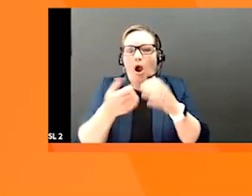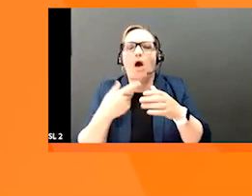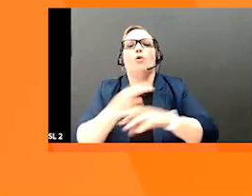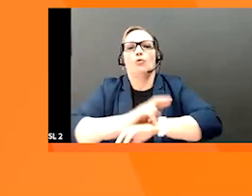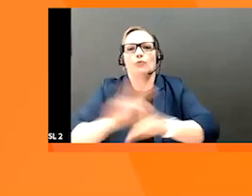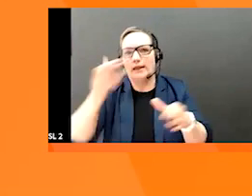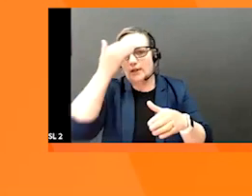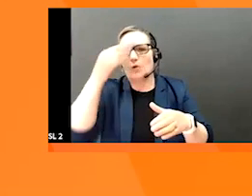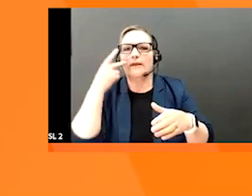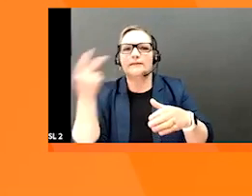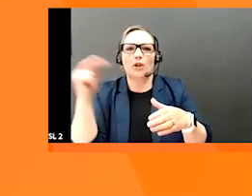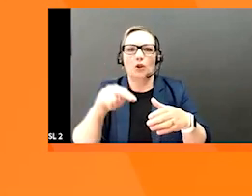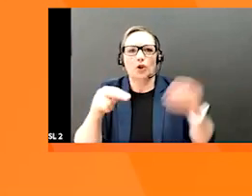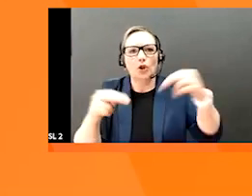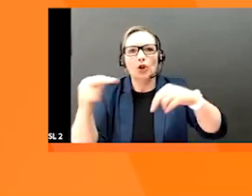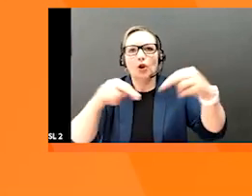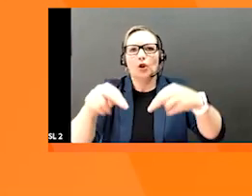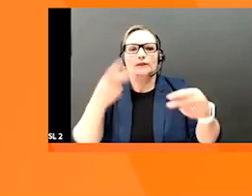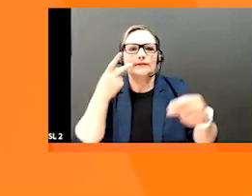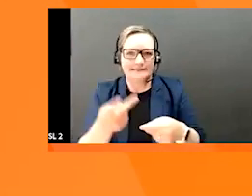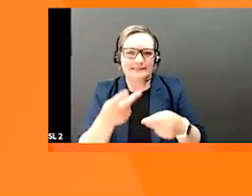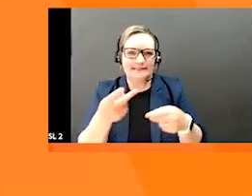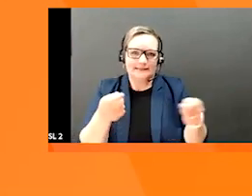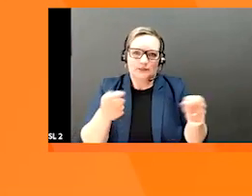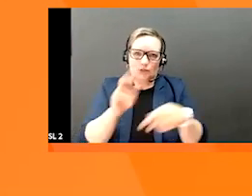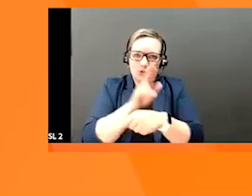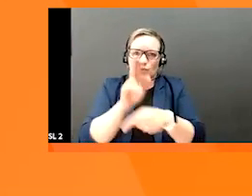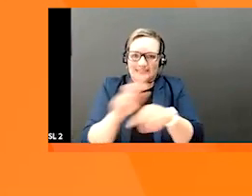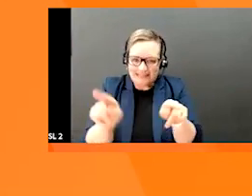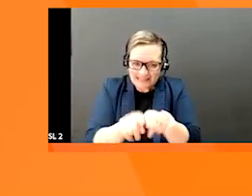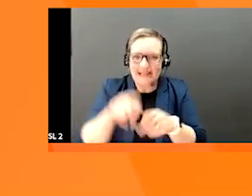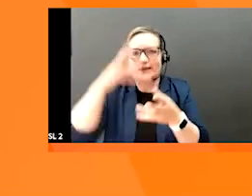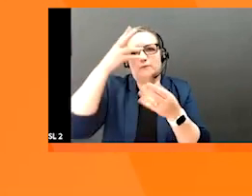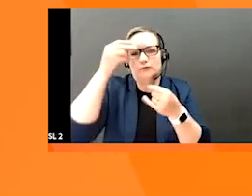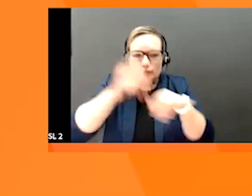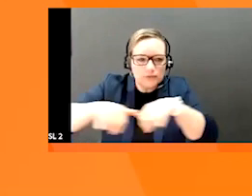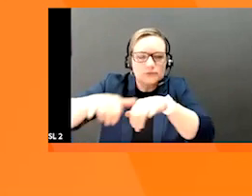the ability for all to be able to manage the same identical information.